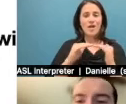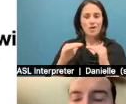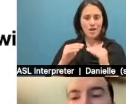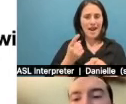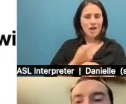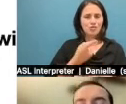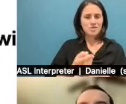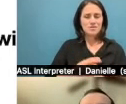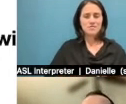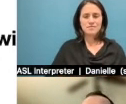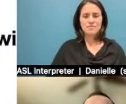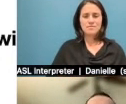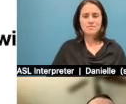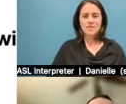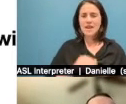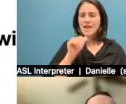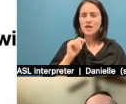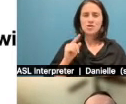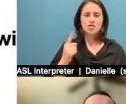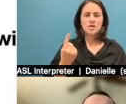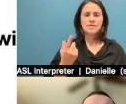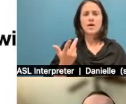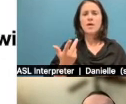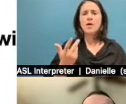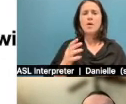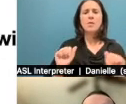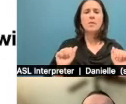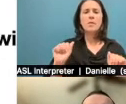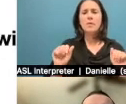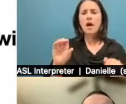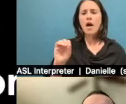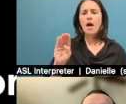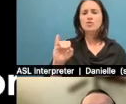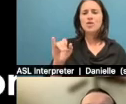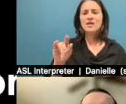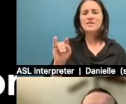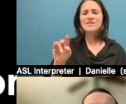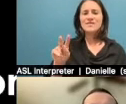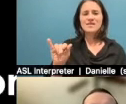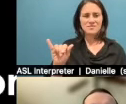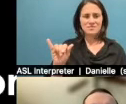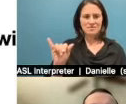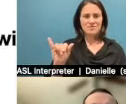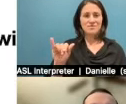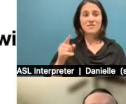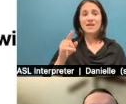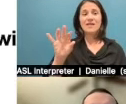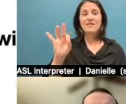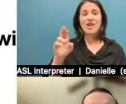idea of objectivity. Um, I think it, I think there's a couple more slides, but Farrah, do you have any questions?